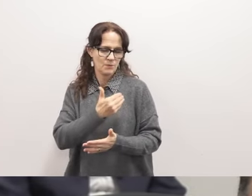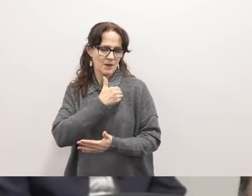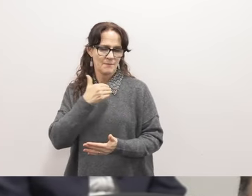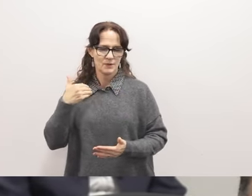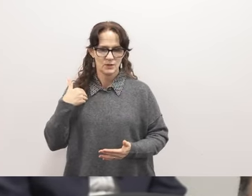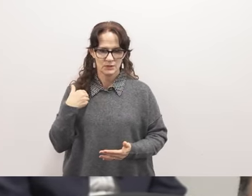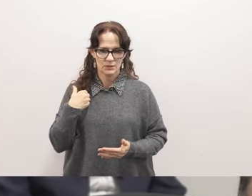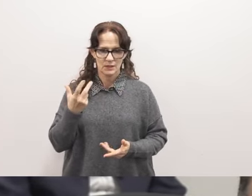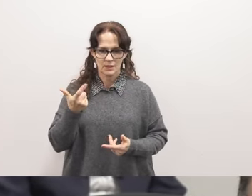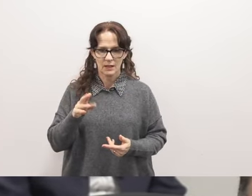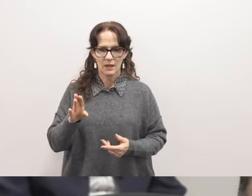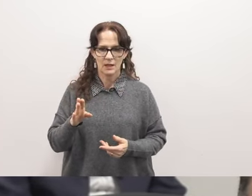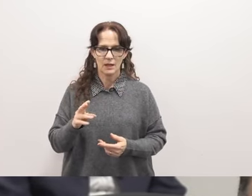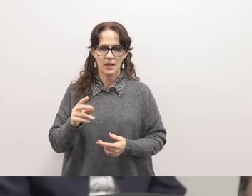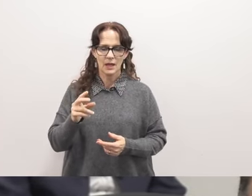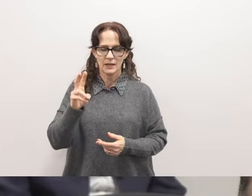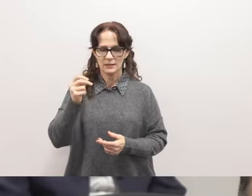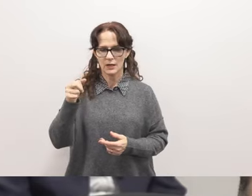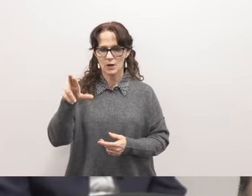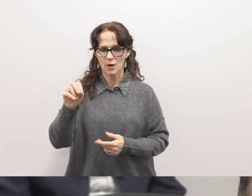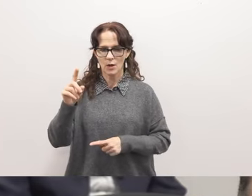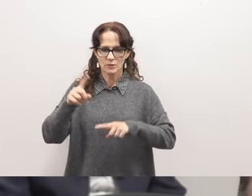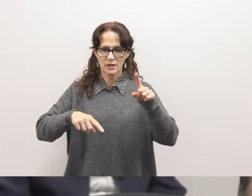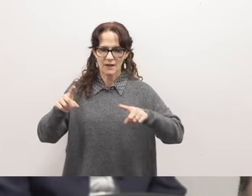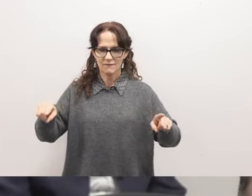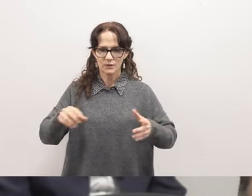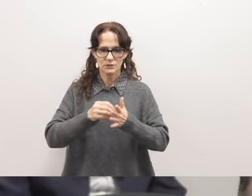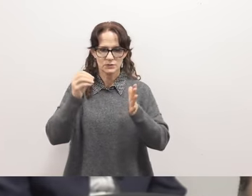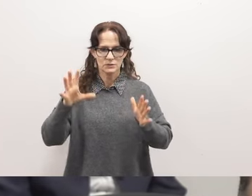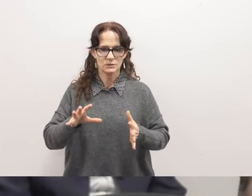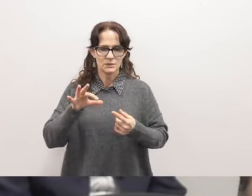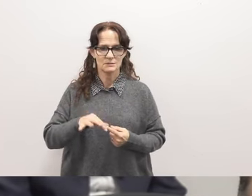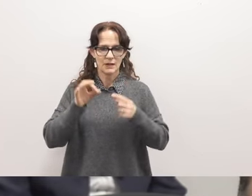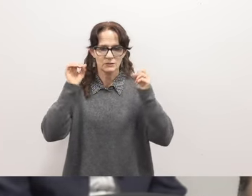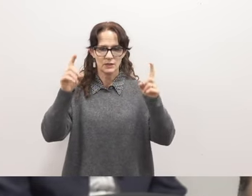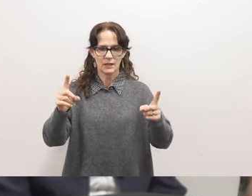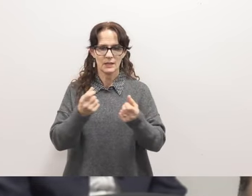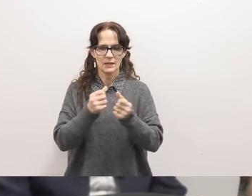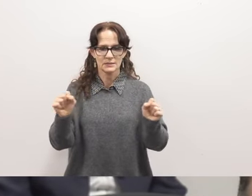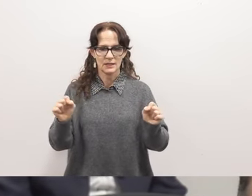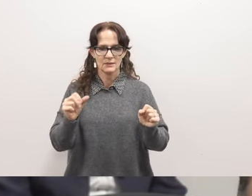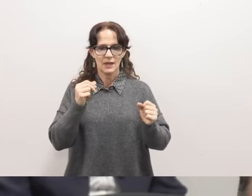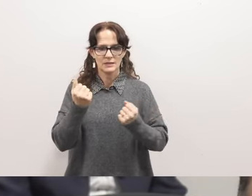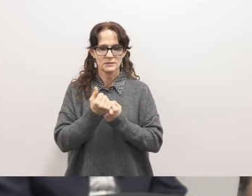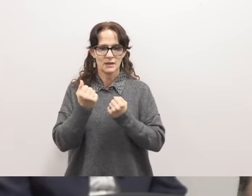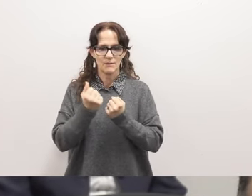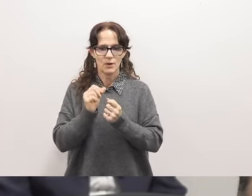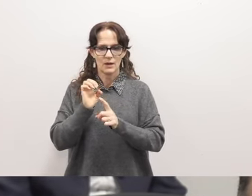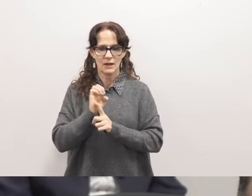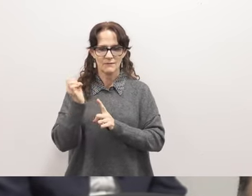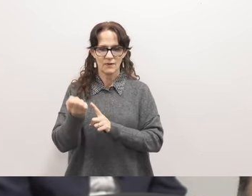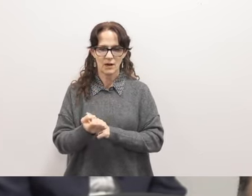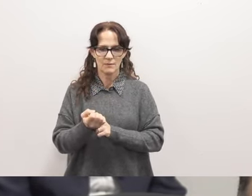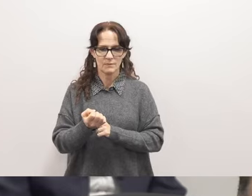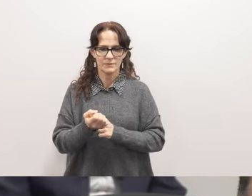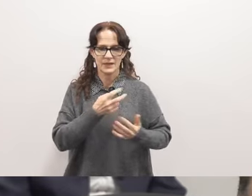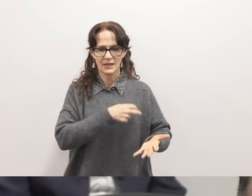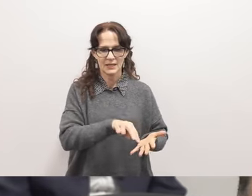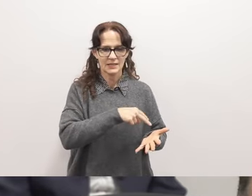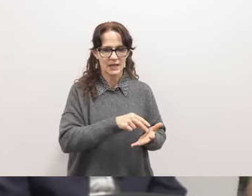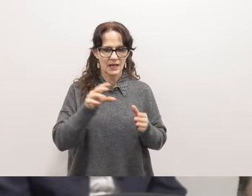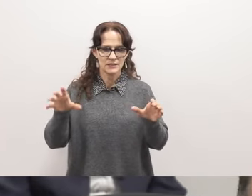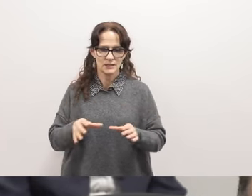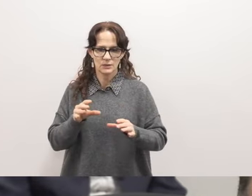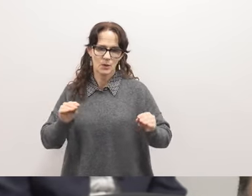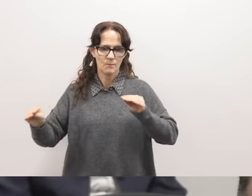this club gives neurodiverse students in the special education program a safe and supportive environment to dance and do